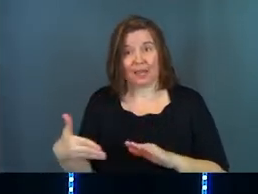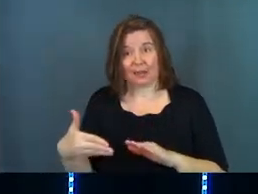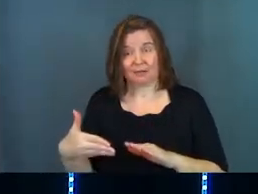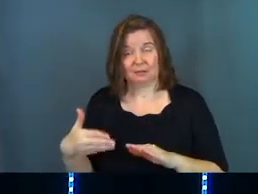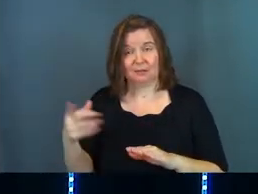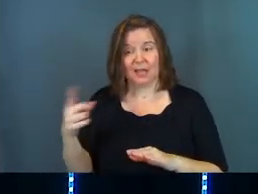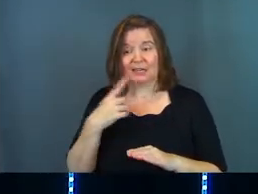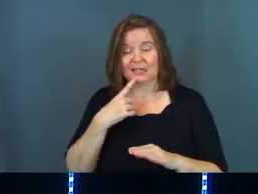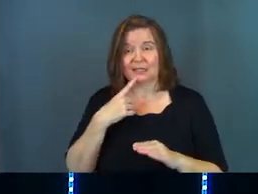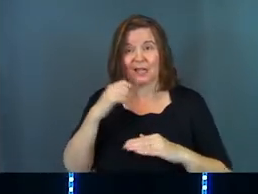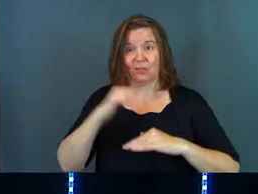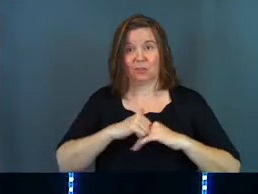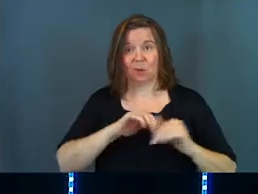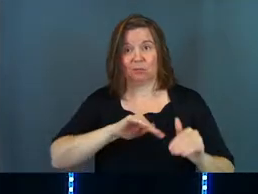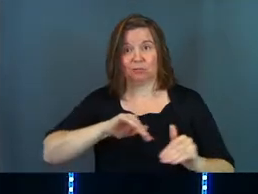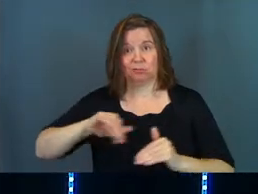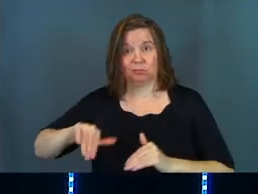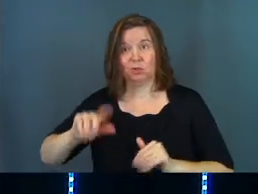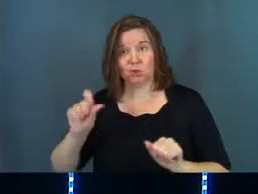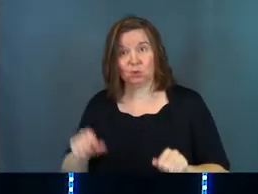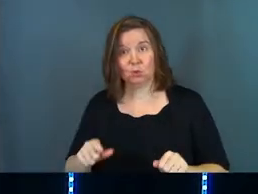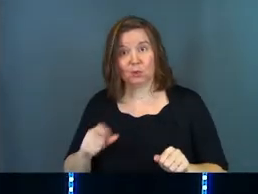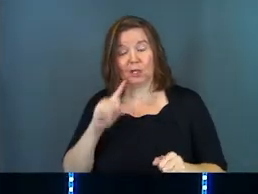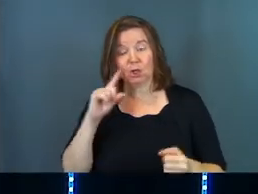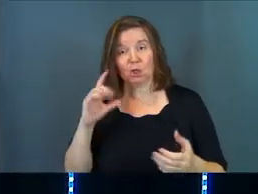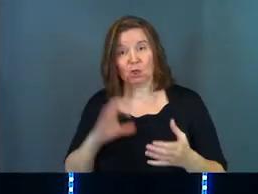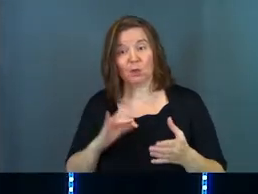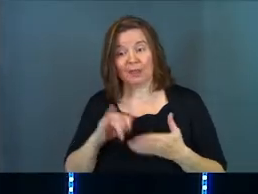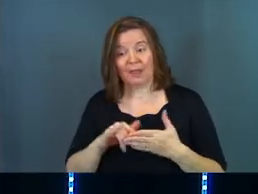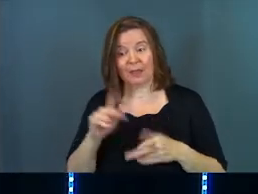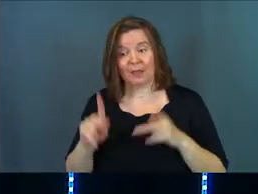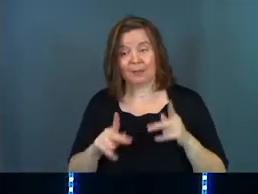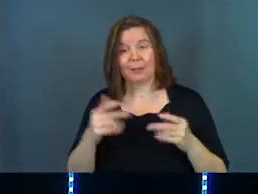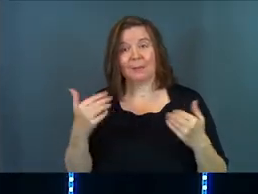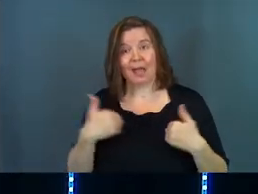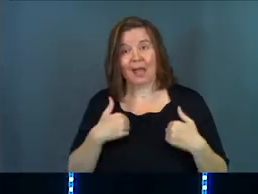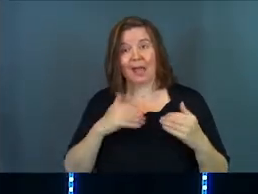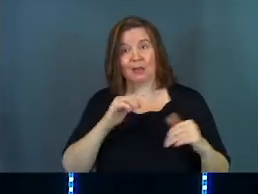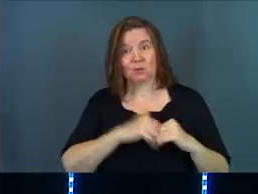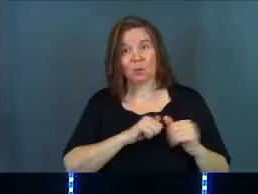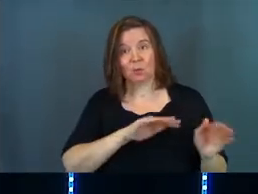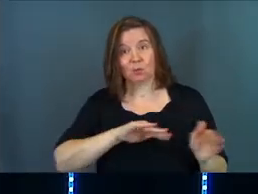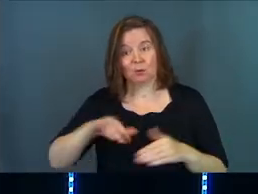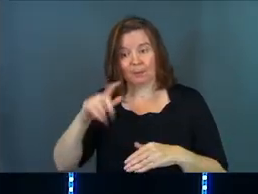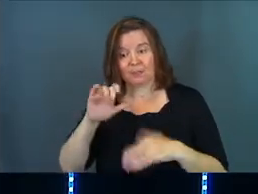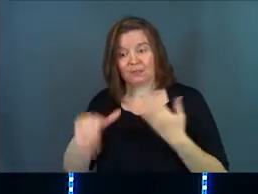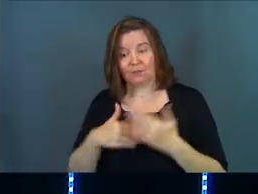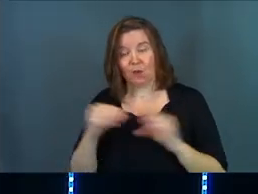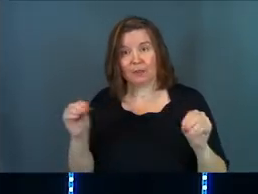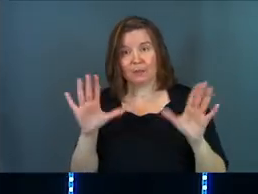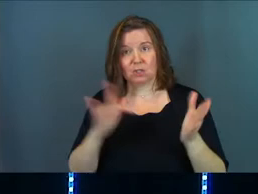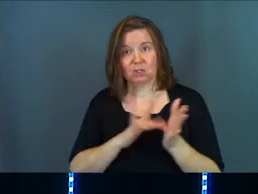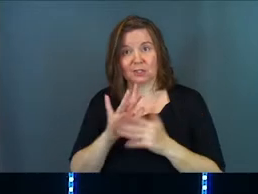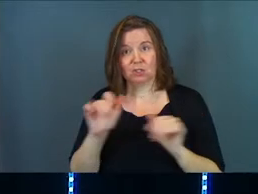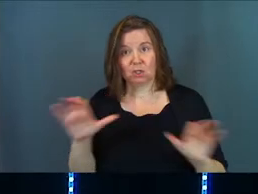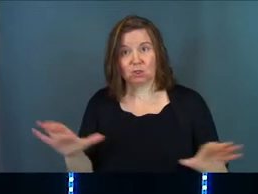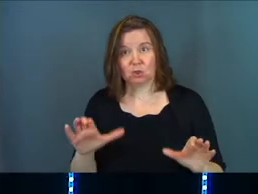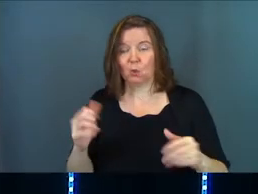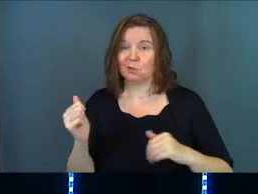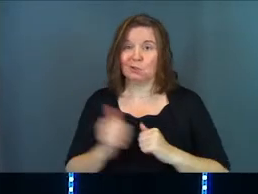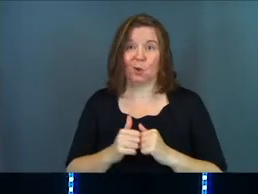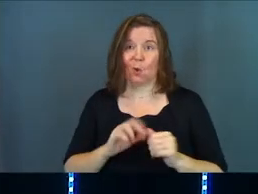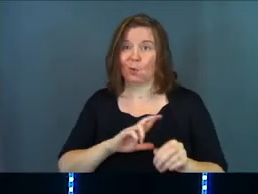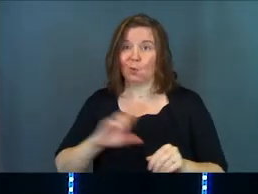and he says, roll the stone away. You could conclude that the people had to roll the stone away because of all the miracles Jesus could do,